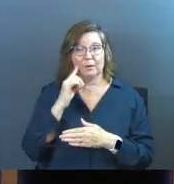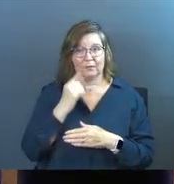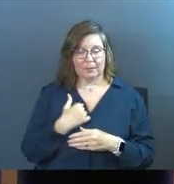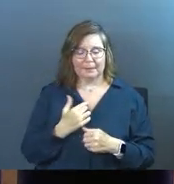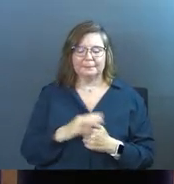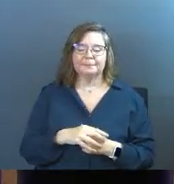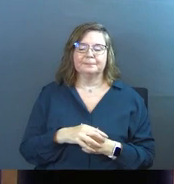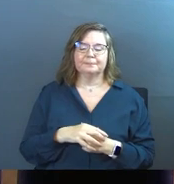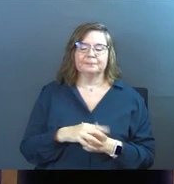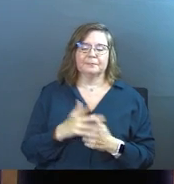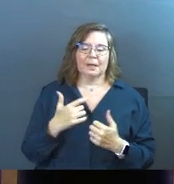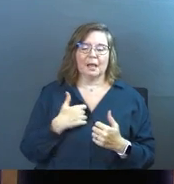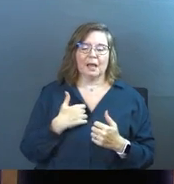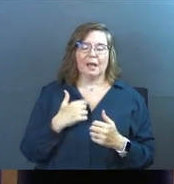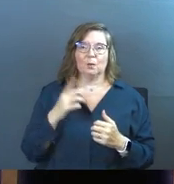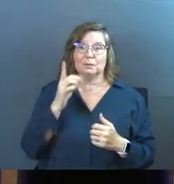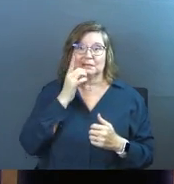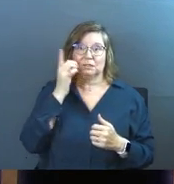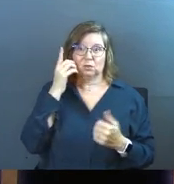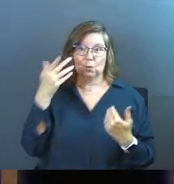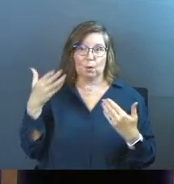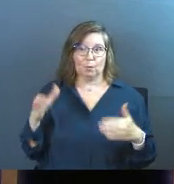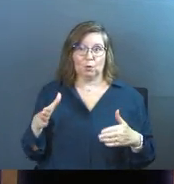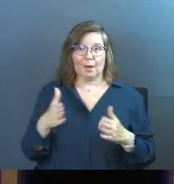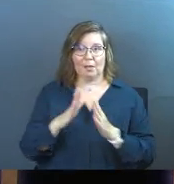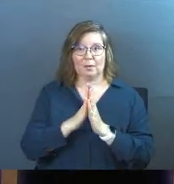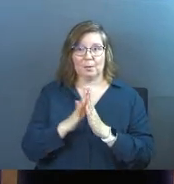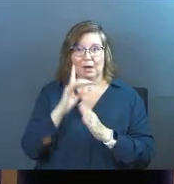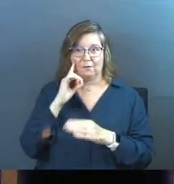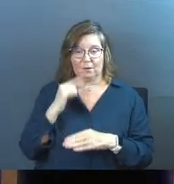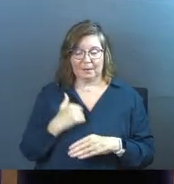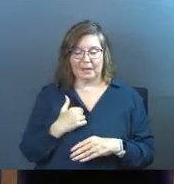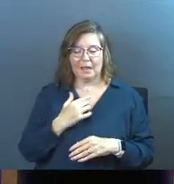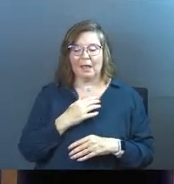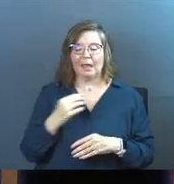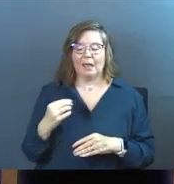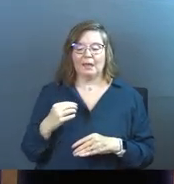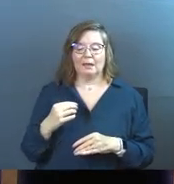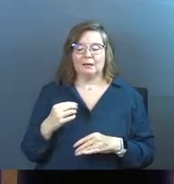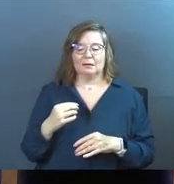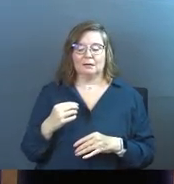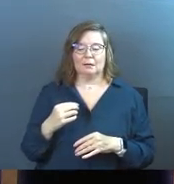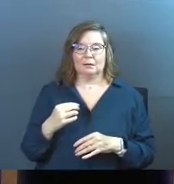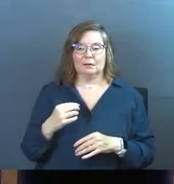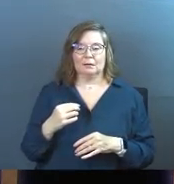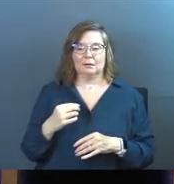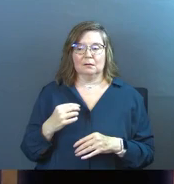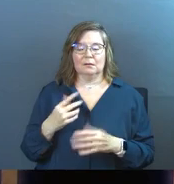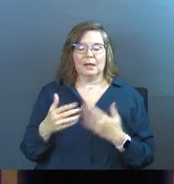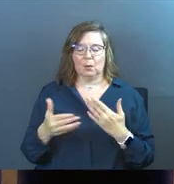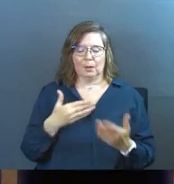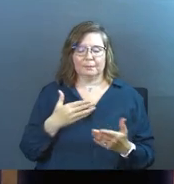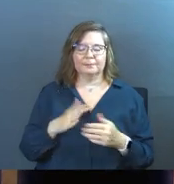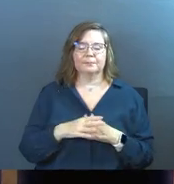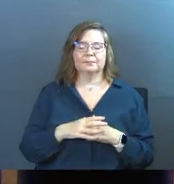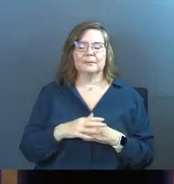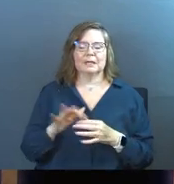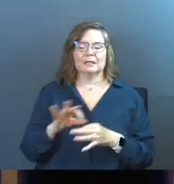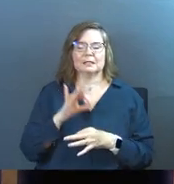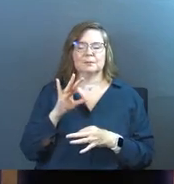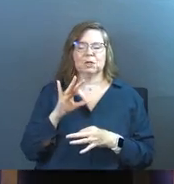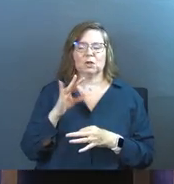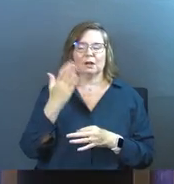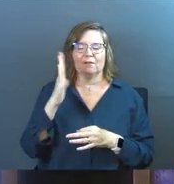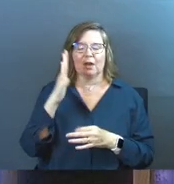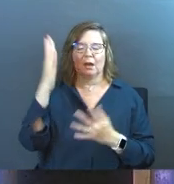for me. And, and I was in a dorm room, right? And like, they're praying for me and, and, and, you know, anyway, the, the spirit of God